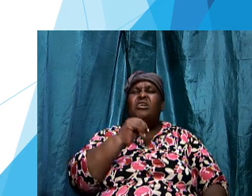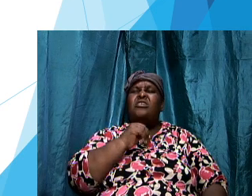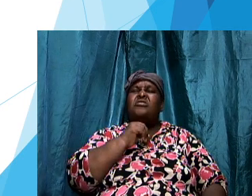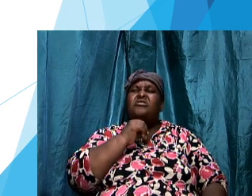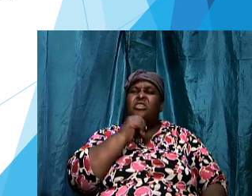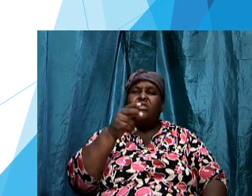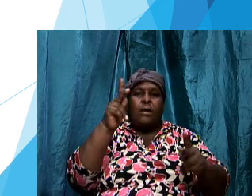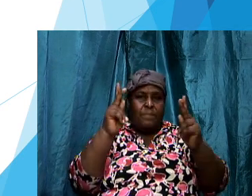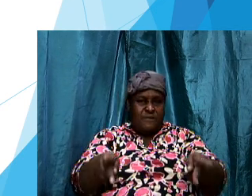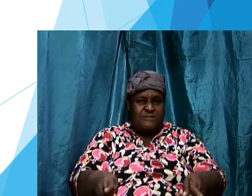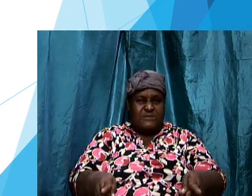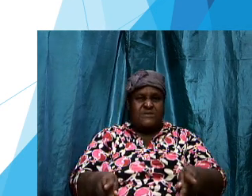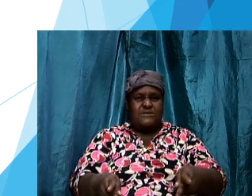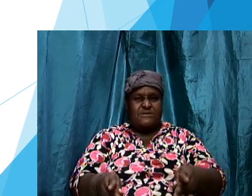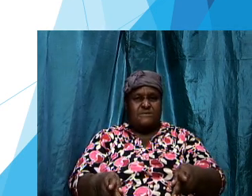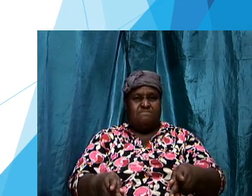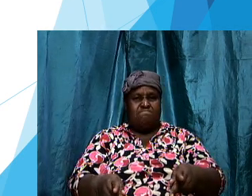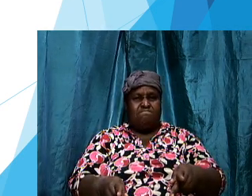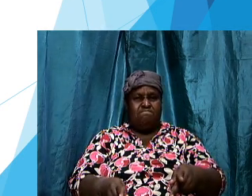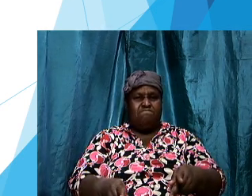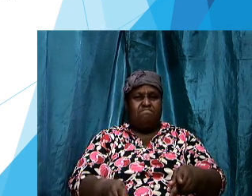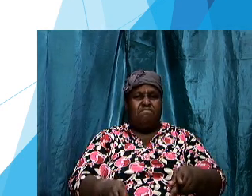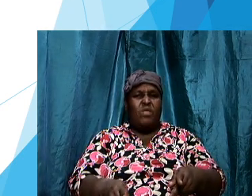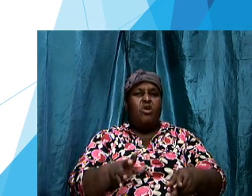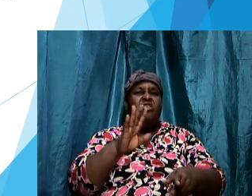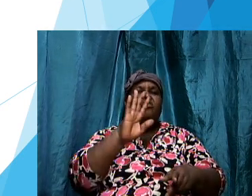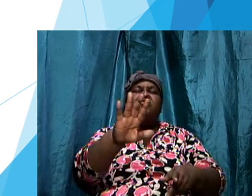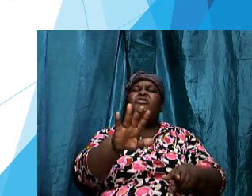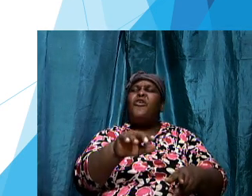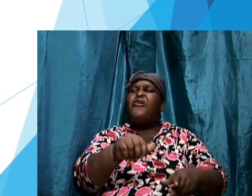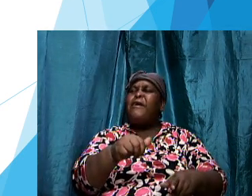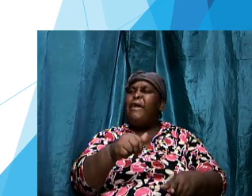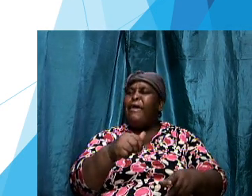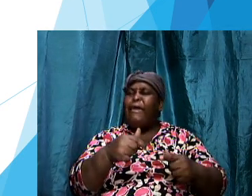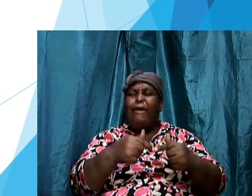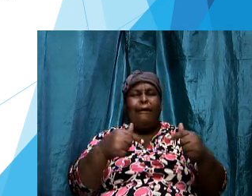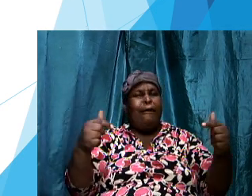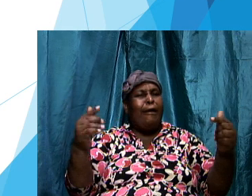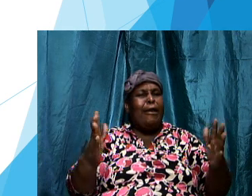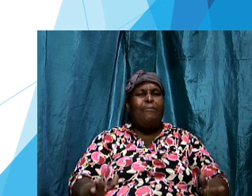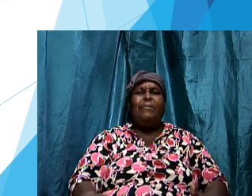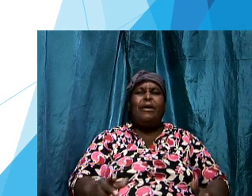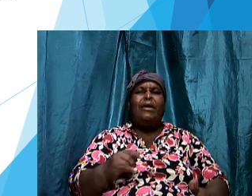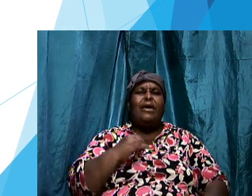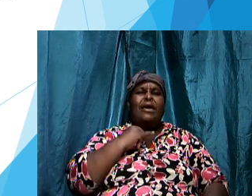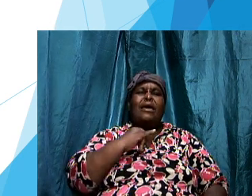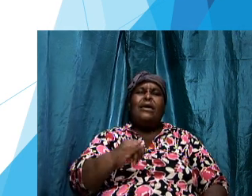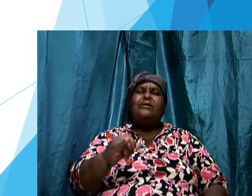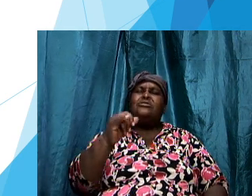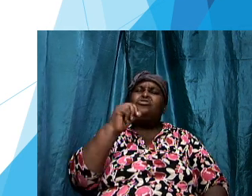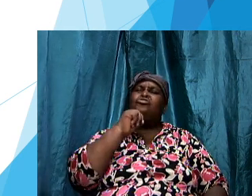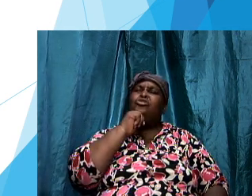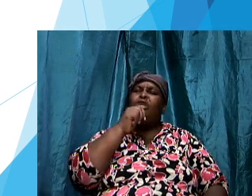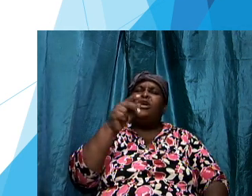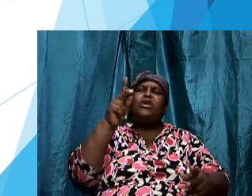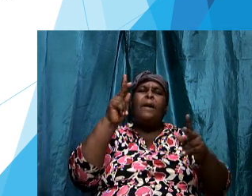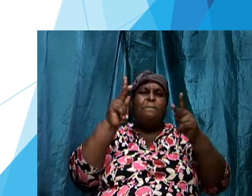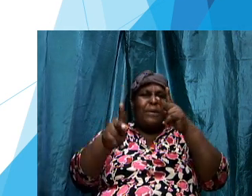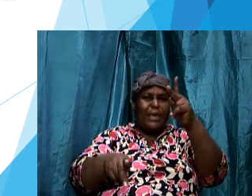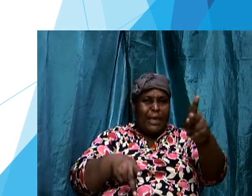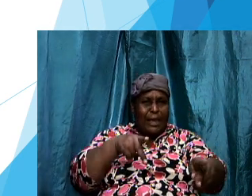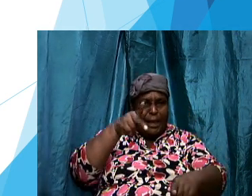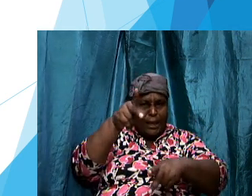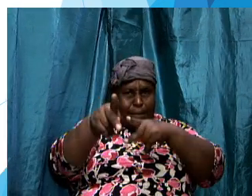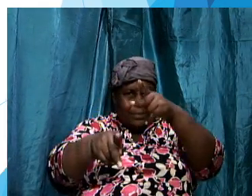sister and anybody in christendom in christendom find that you are constantly warring